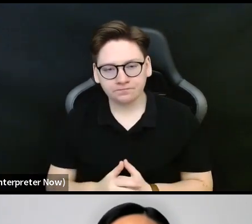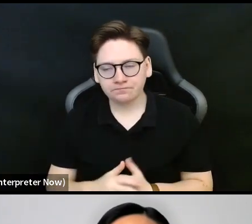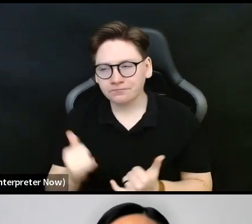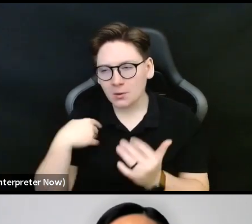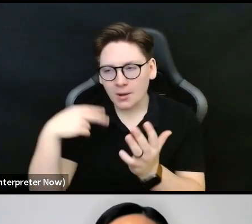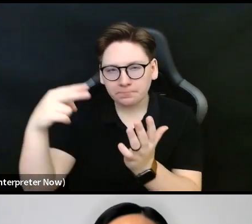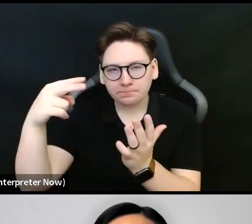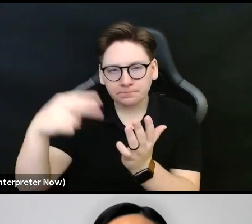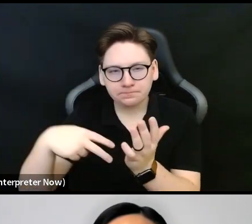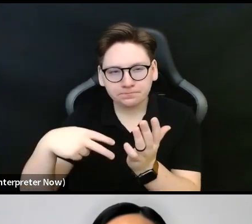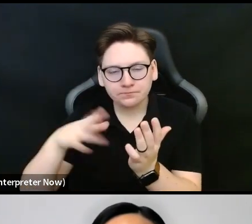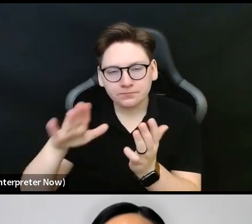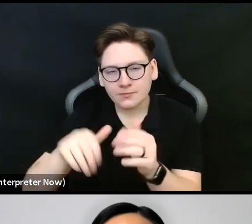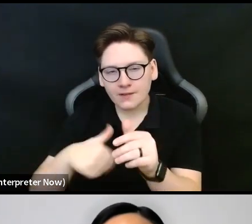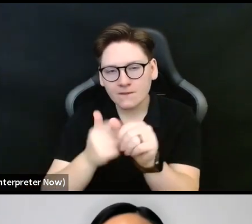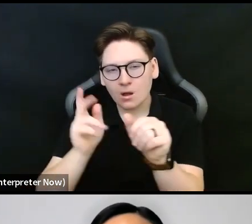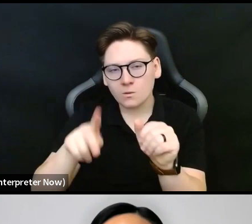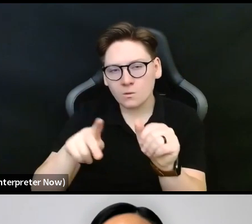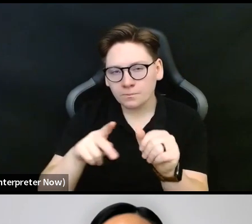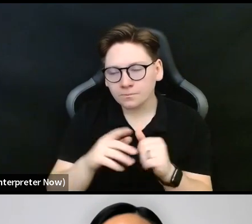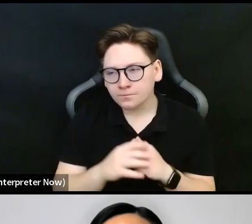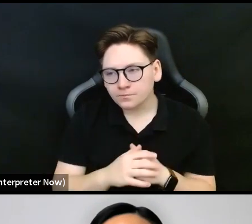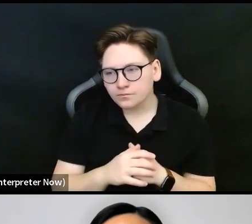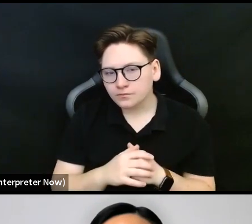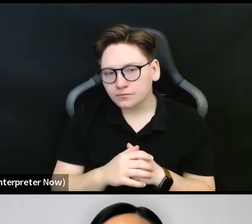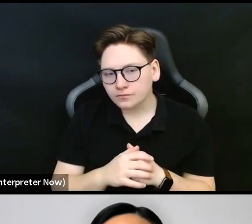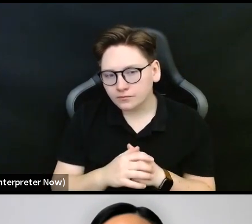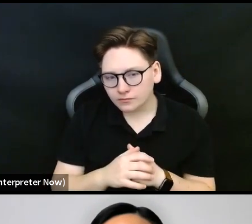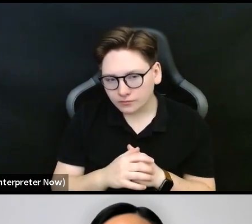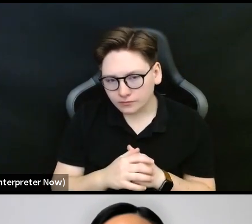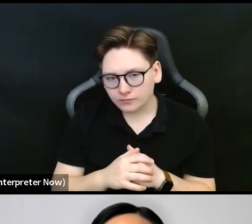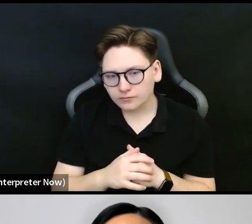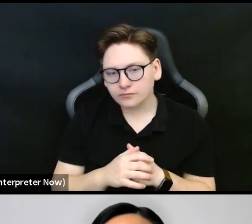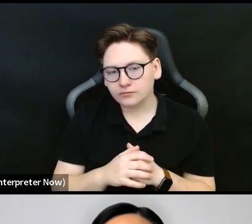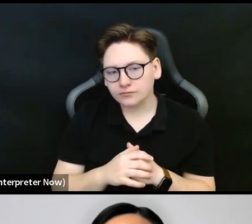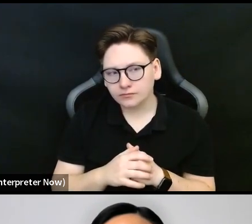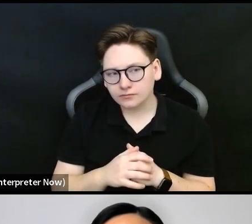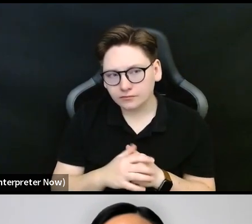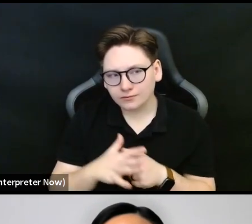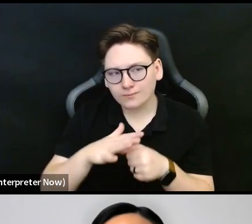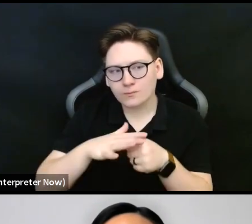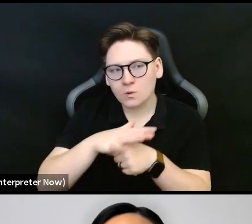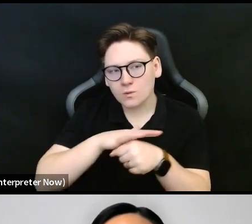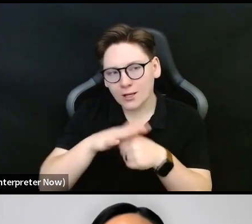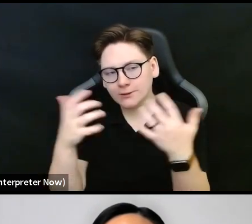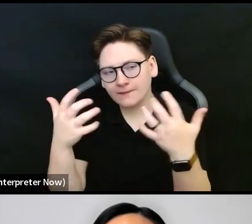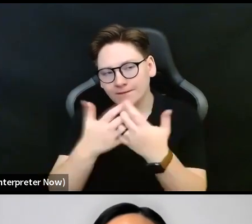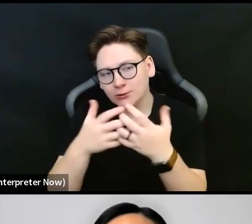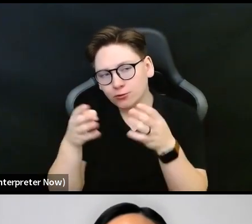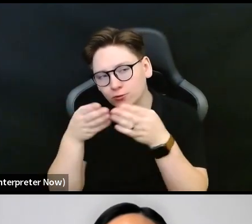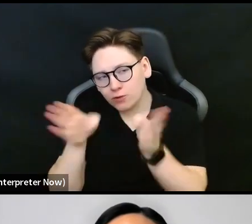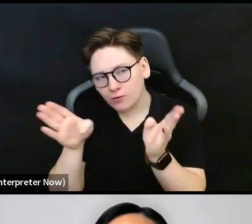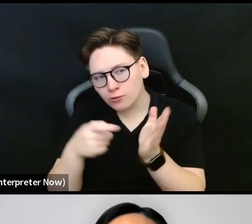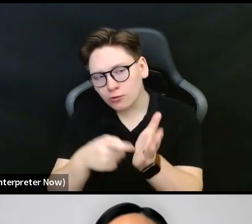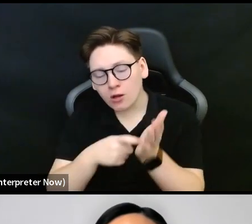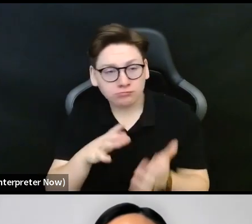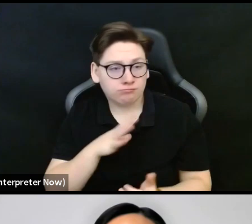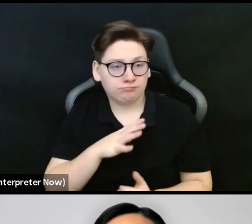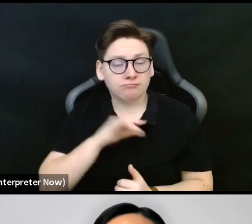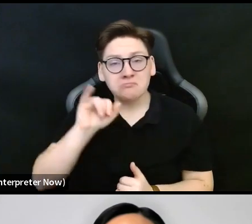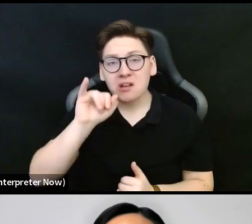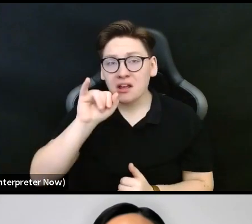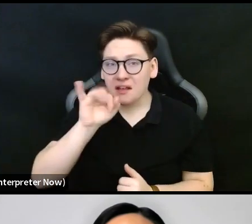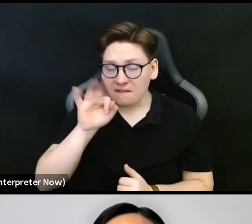Maxwell's follow-up programming is place-based and location fits the general criteria. Wonderful. So yeah, if you have three